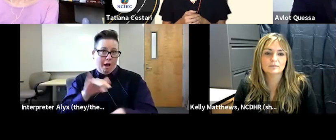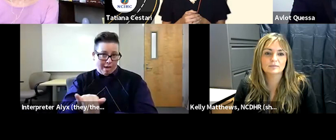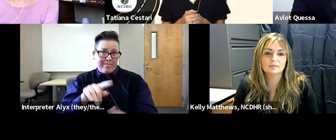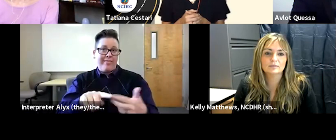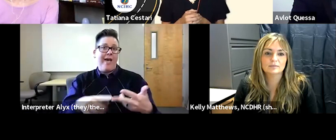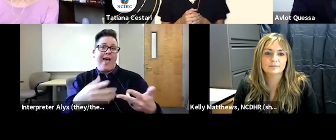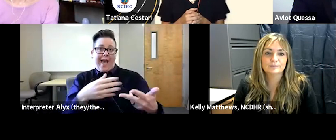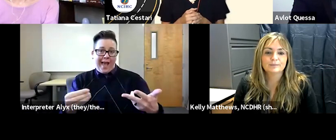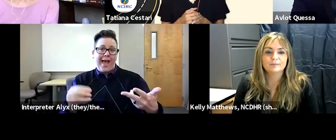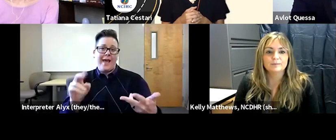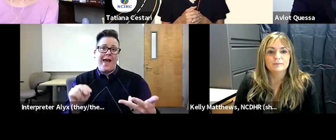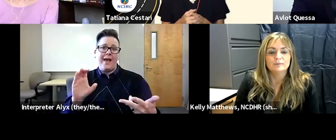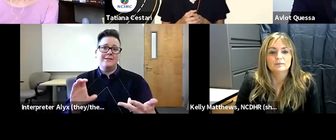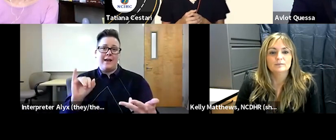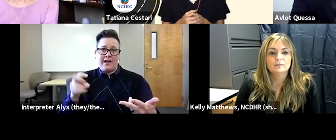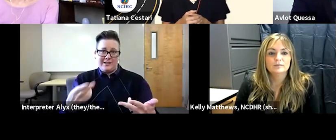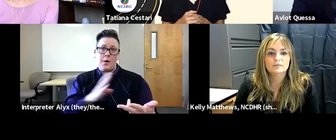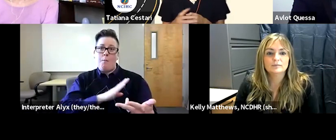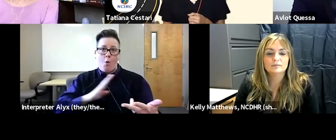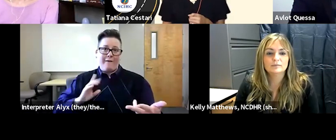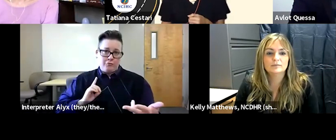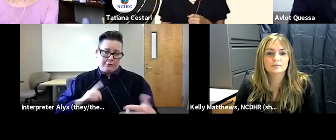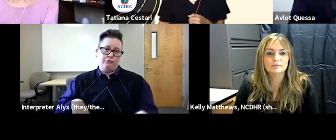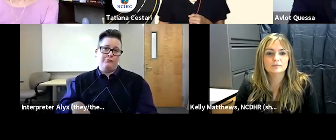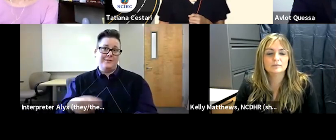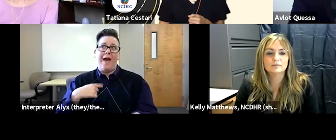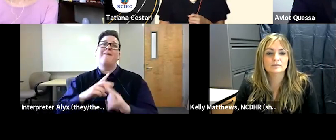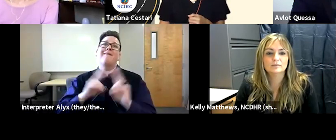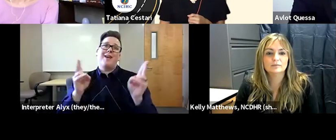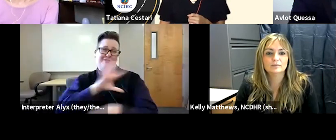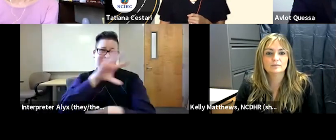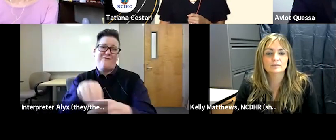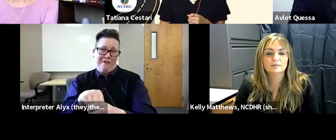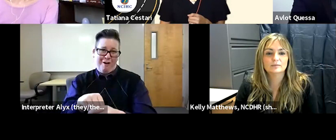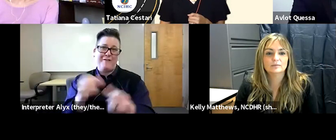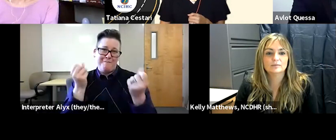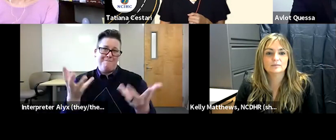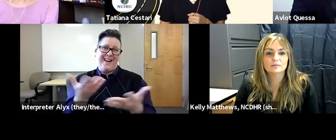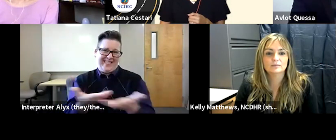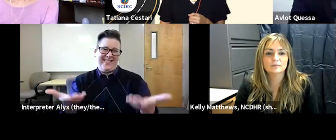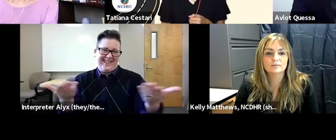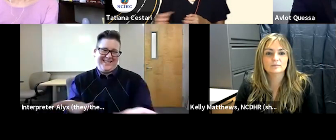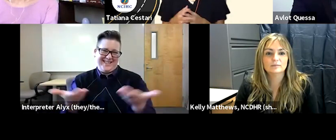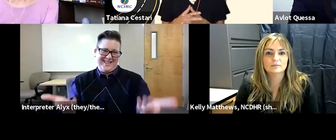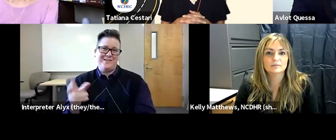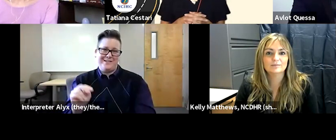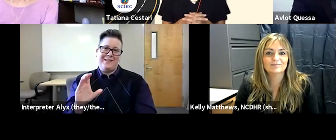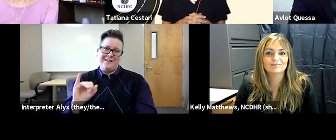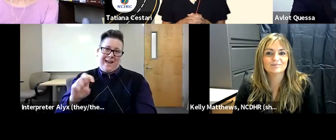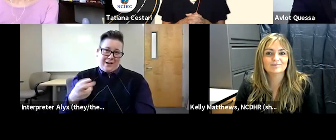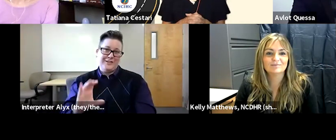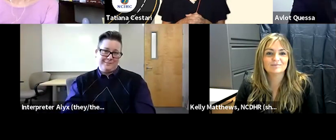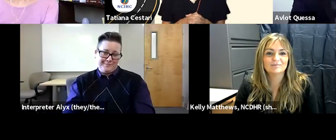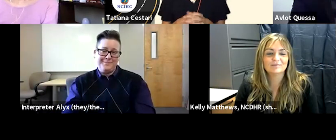i'm also part of the nchc board of directors so i'm very much involved with many initiatives here with